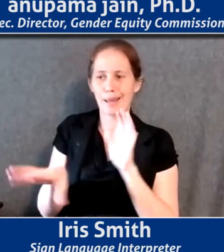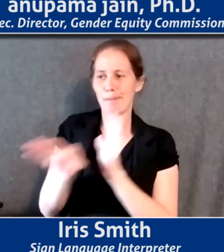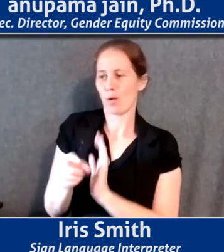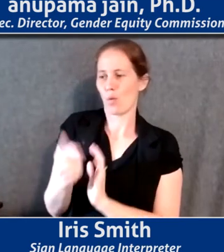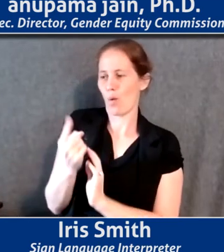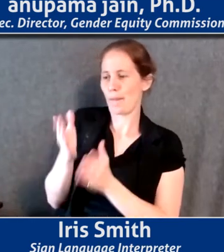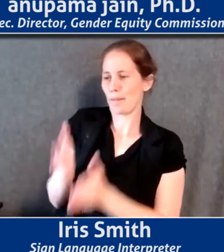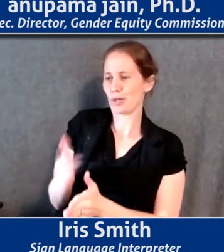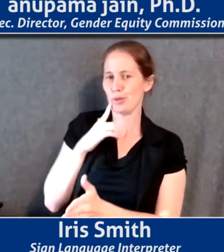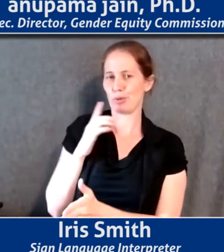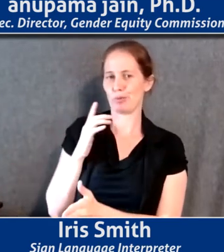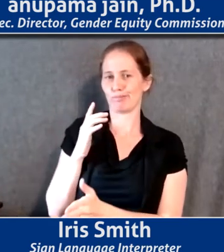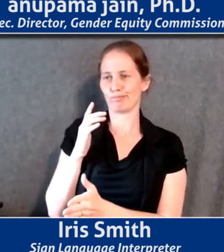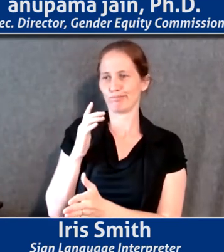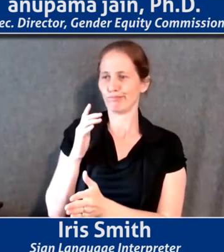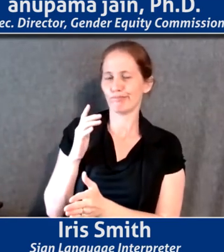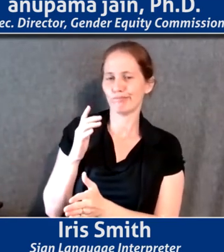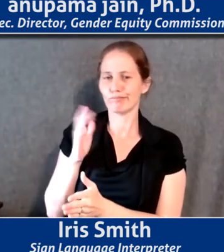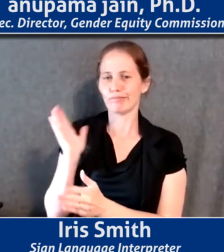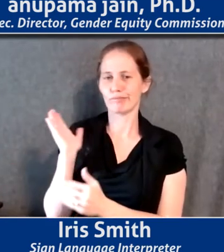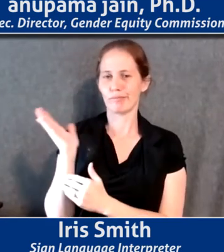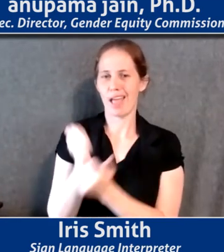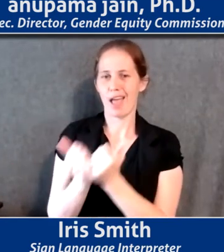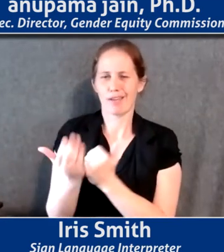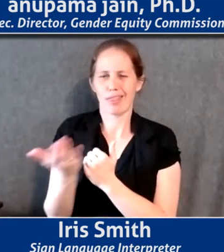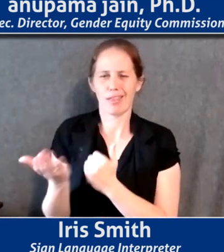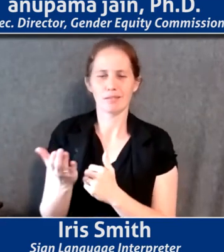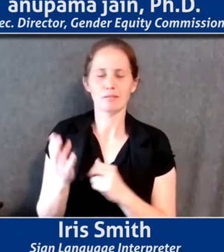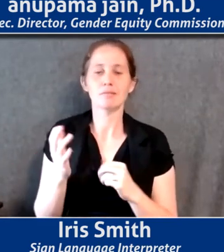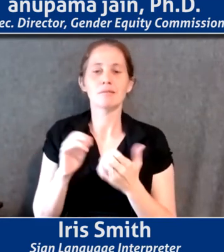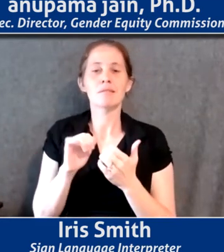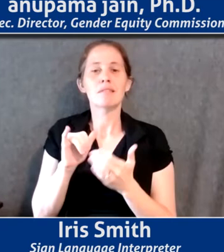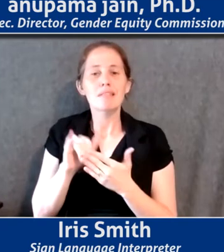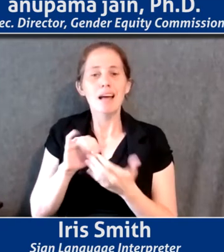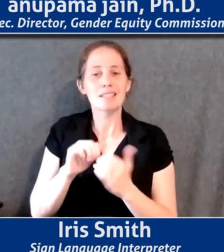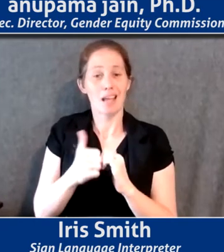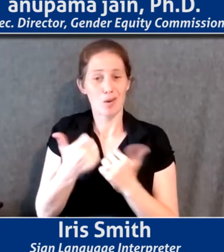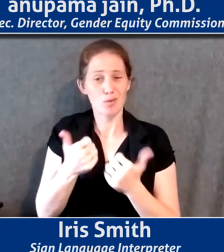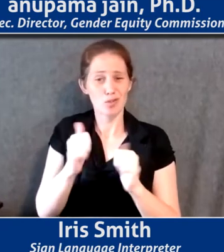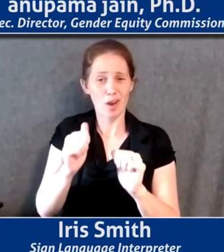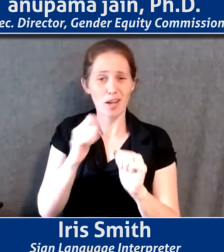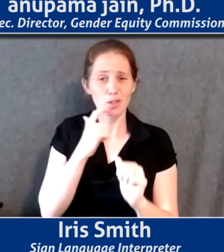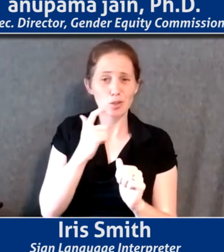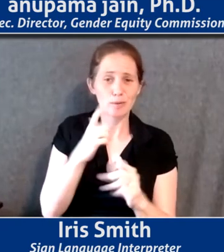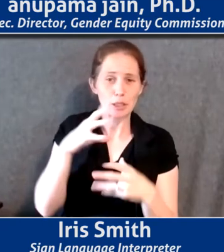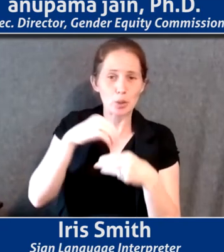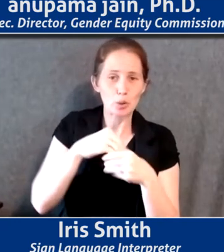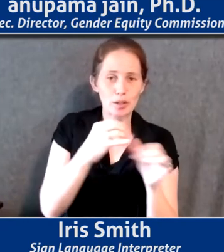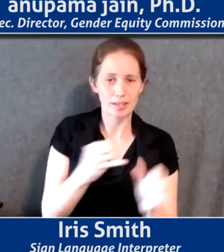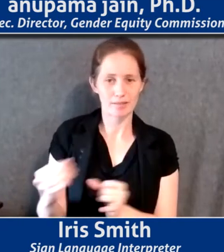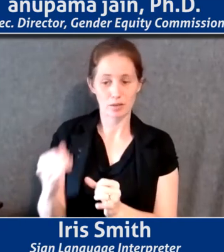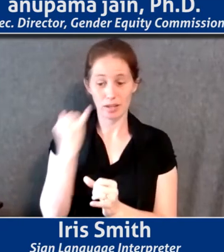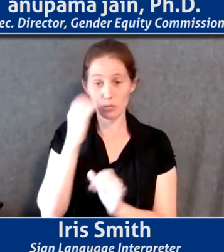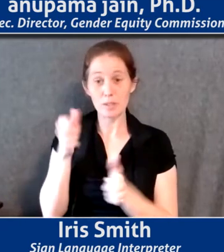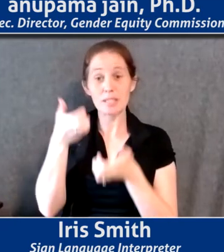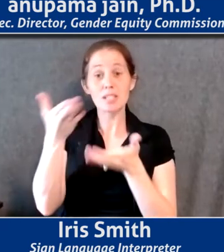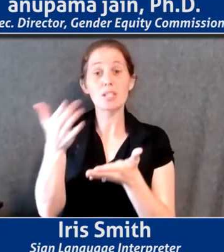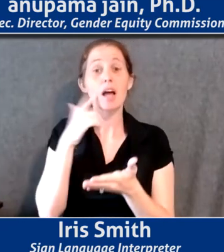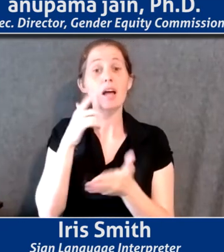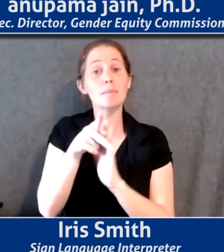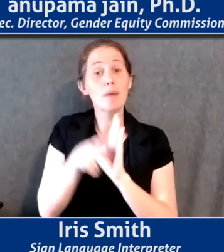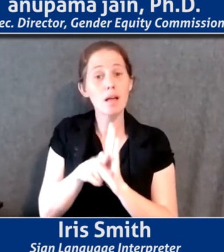So that's how I think we try and balance the individual. And if we suggest policy changes that are meant to have effects on